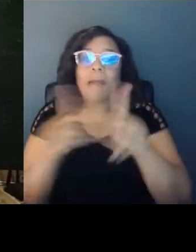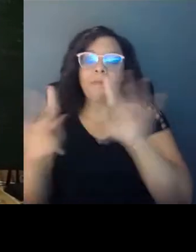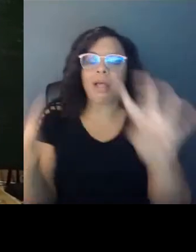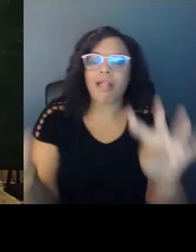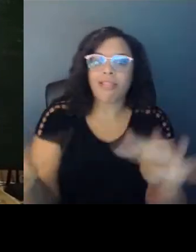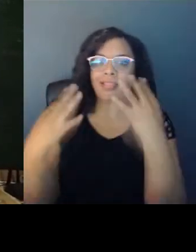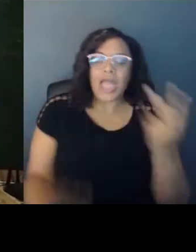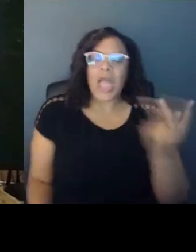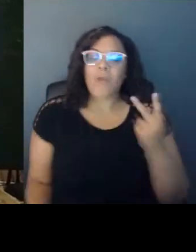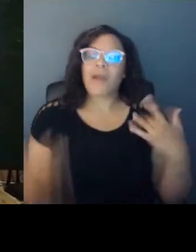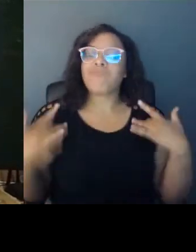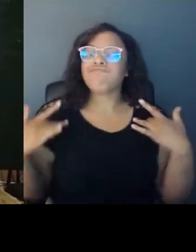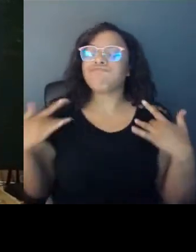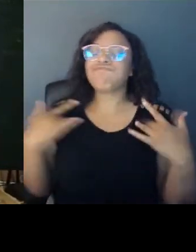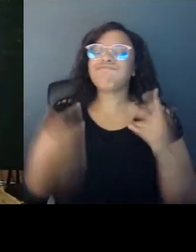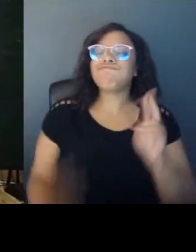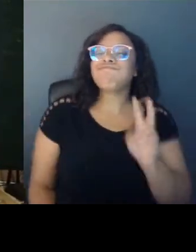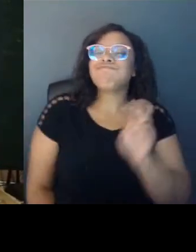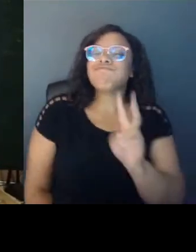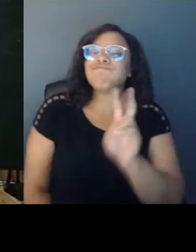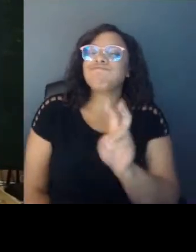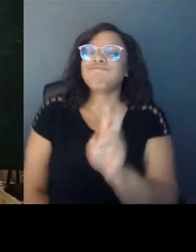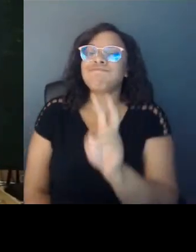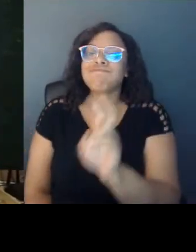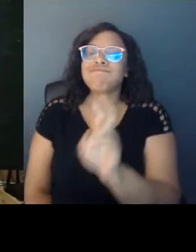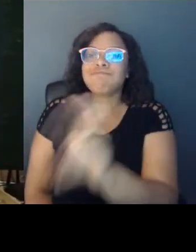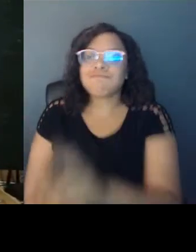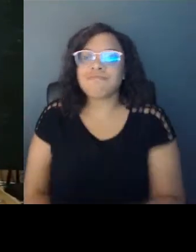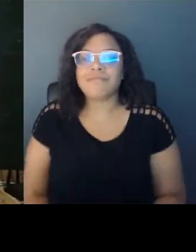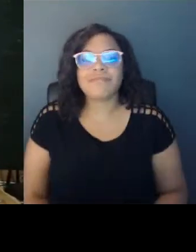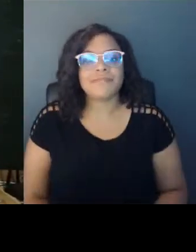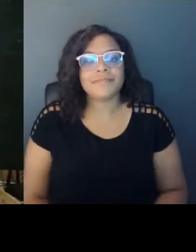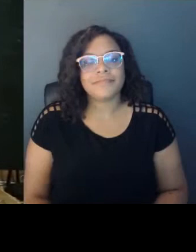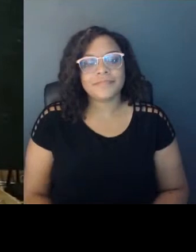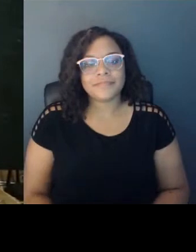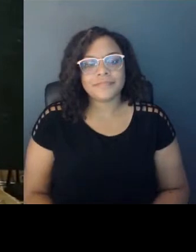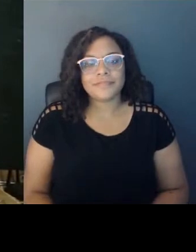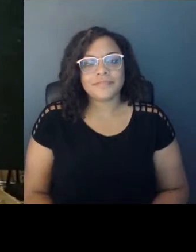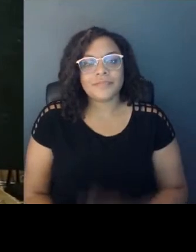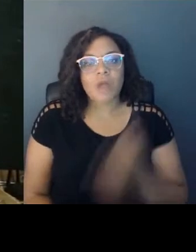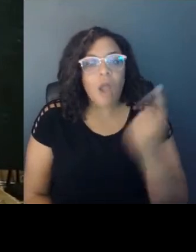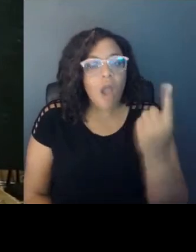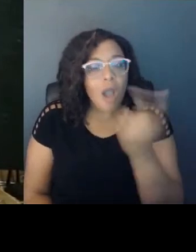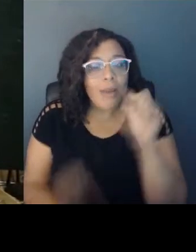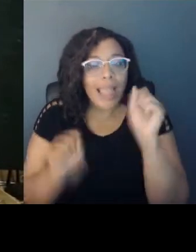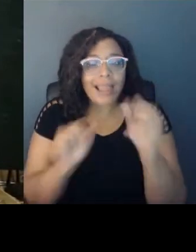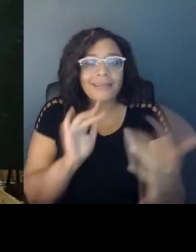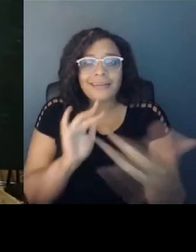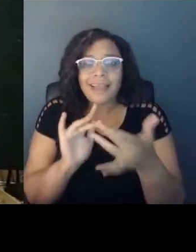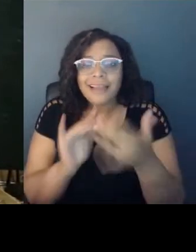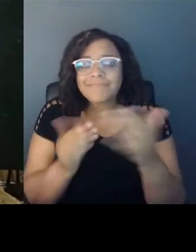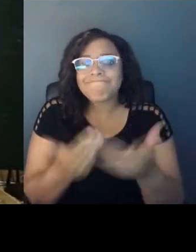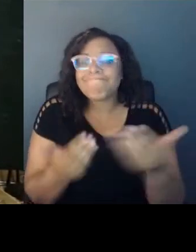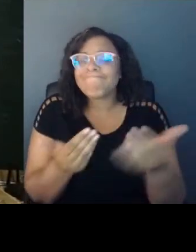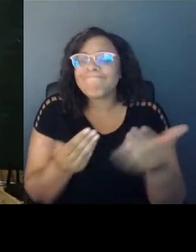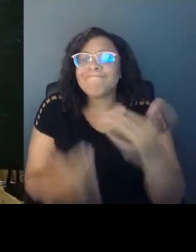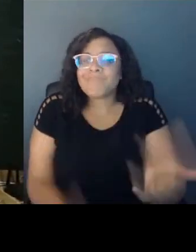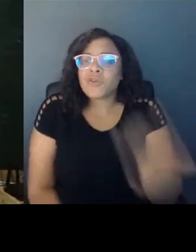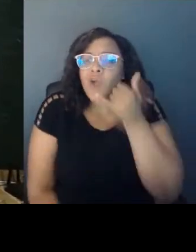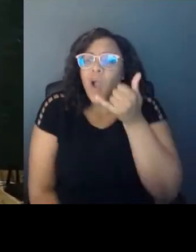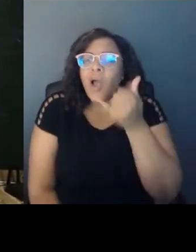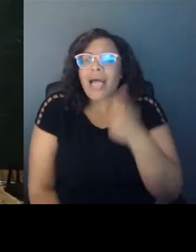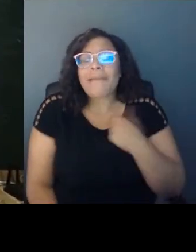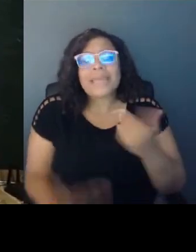Always just a calm way. My friend, I'm here to